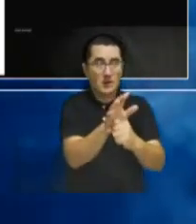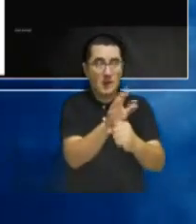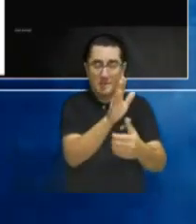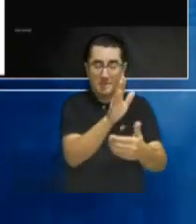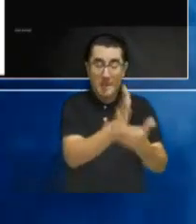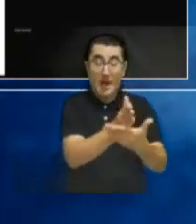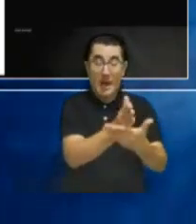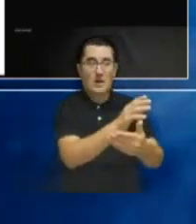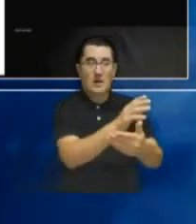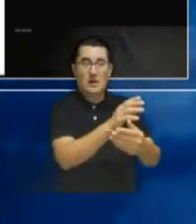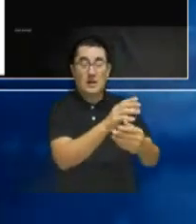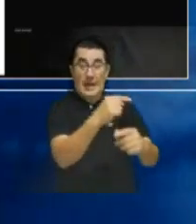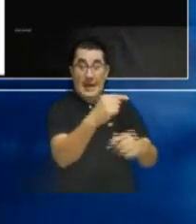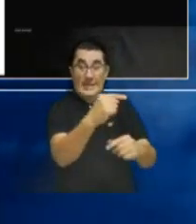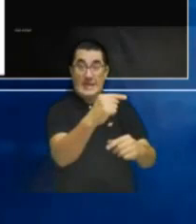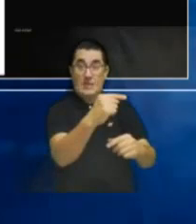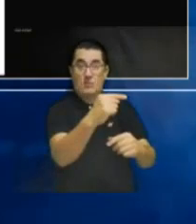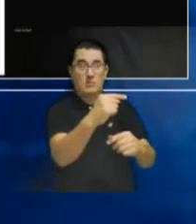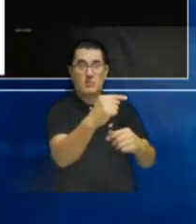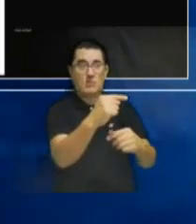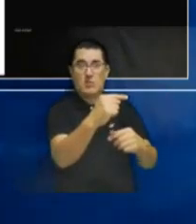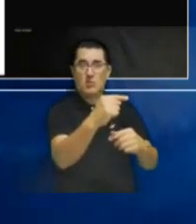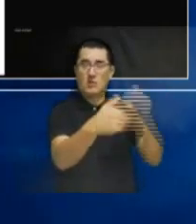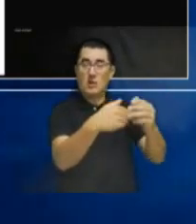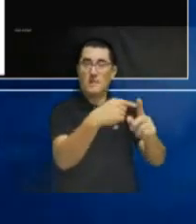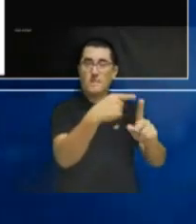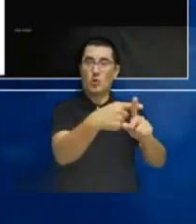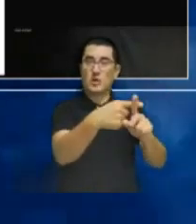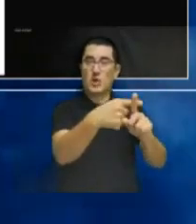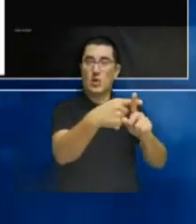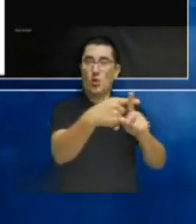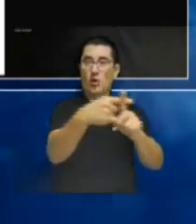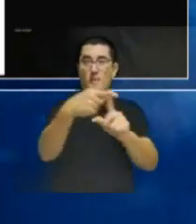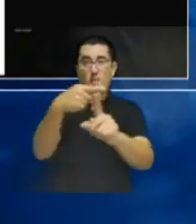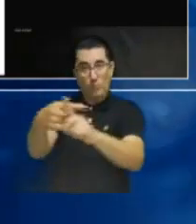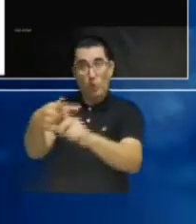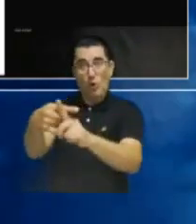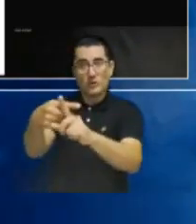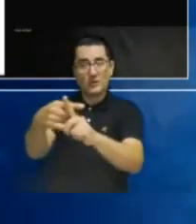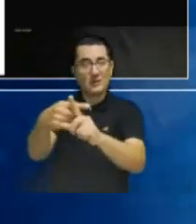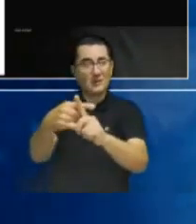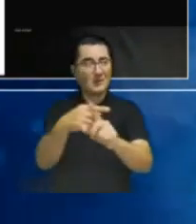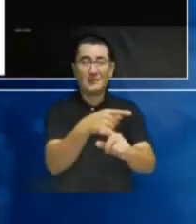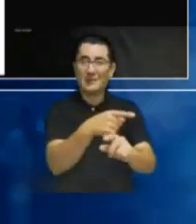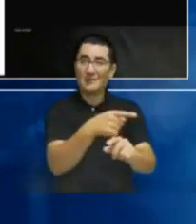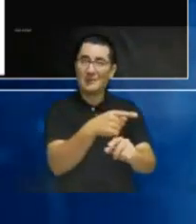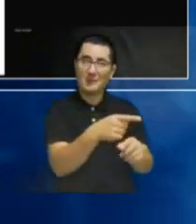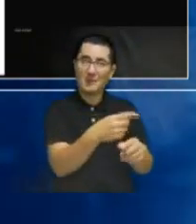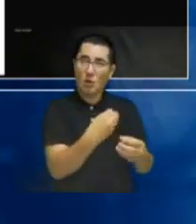opportunity to answer and take benefit of that opportunity.